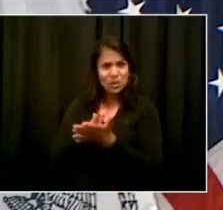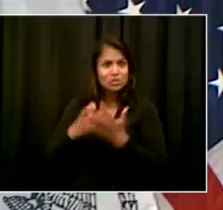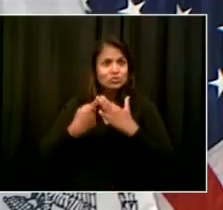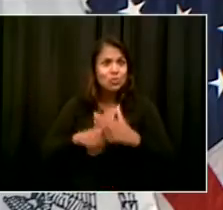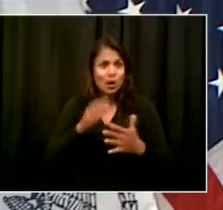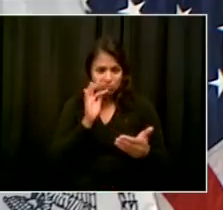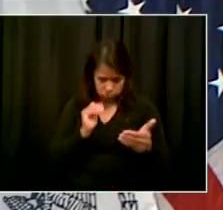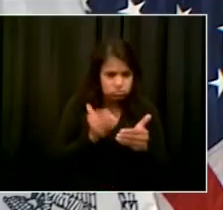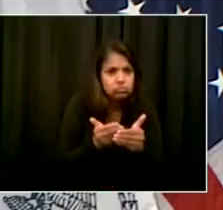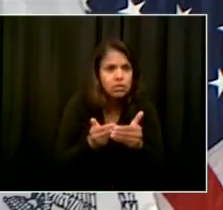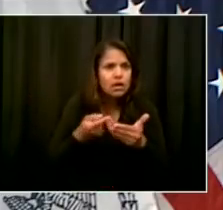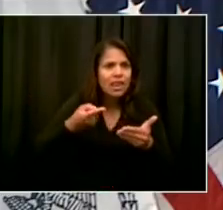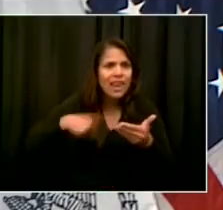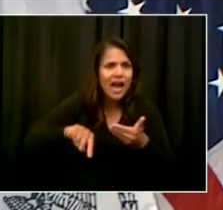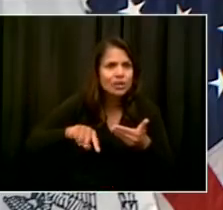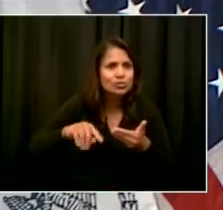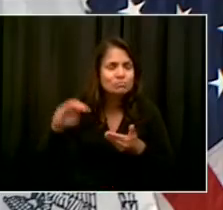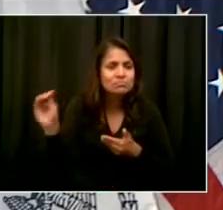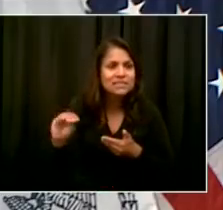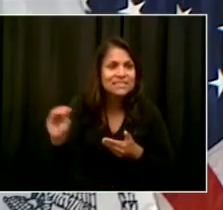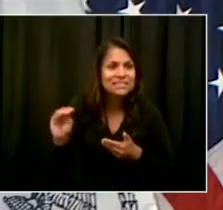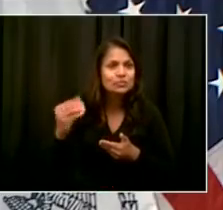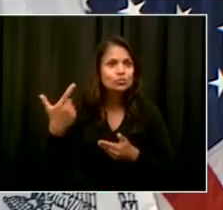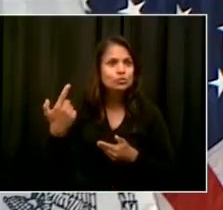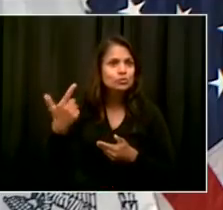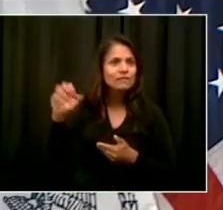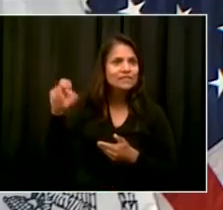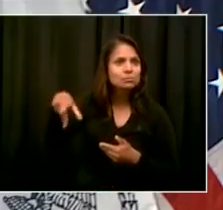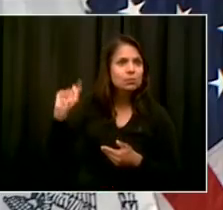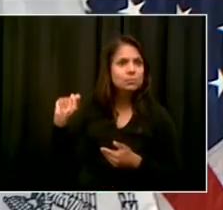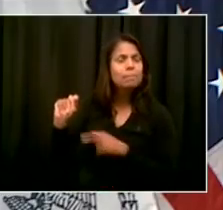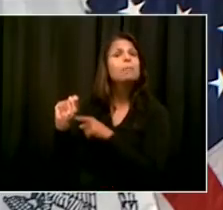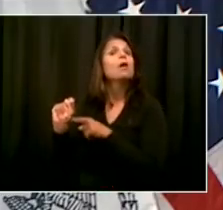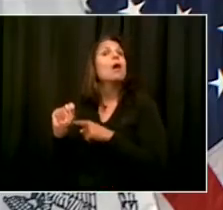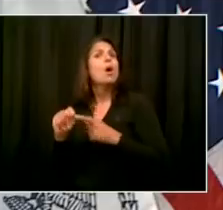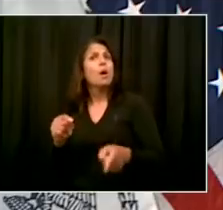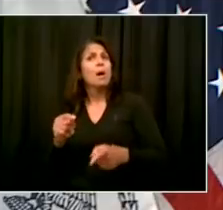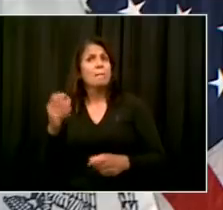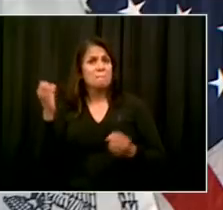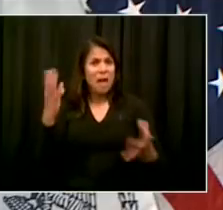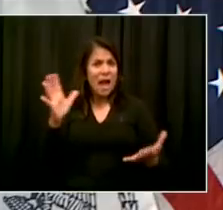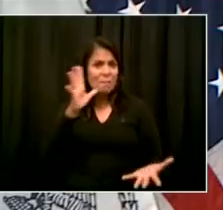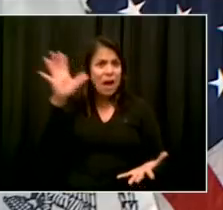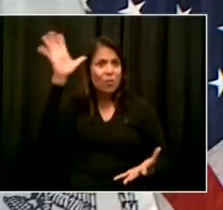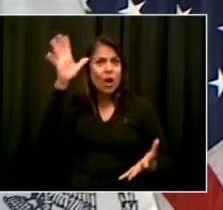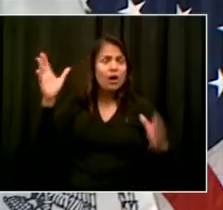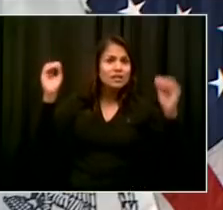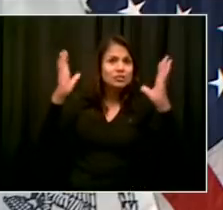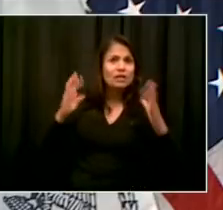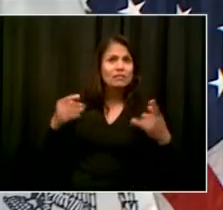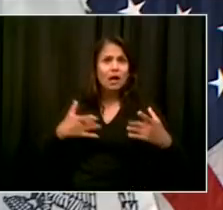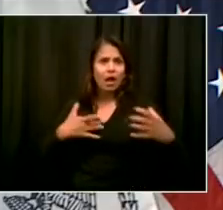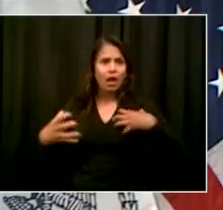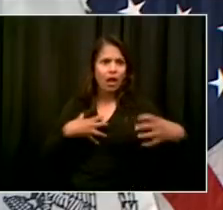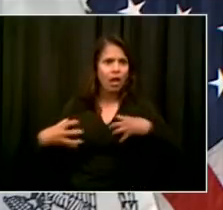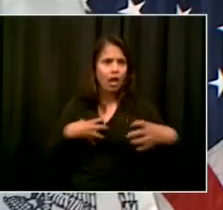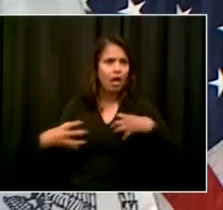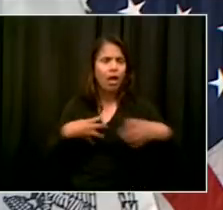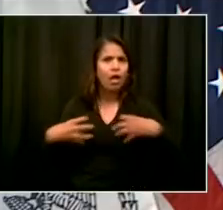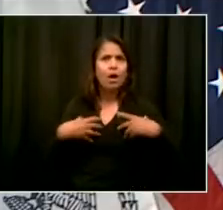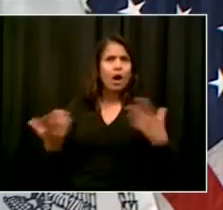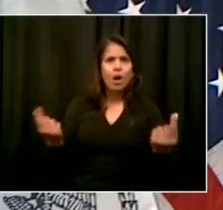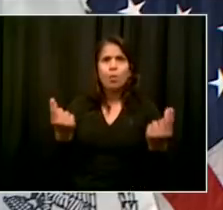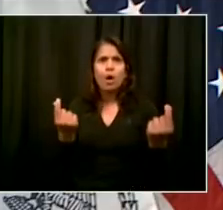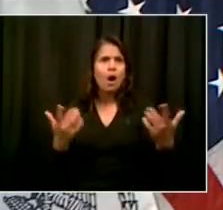who's doing in-person. How certain are you today that school will actually open one week from now? Yeah, of course it will open, Andrew.